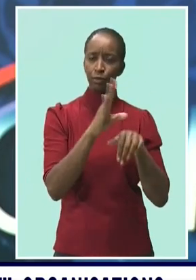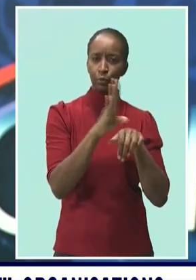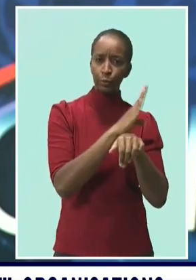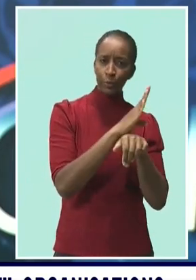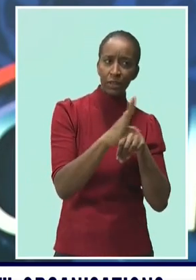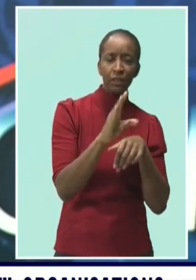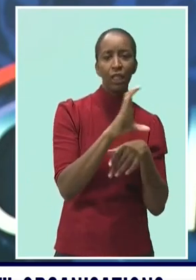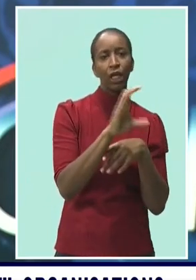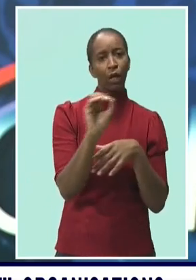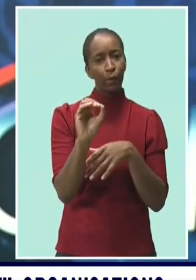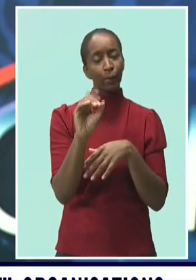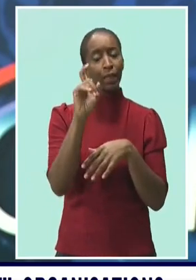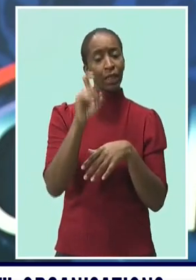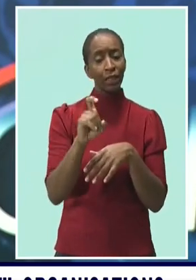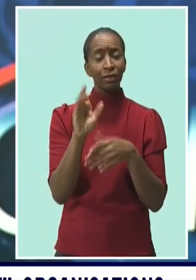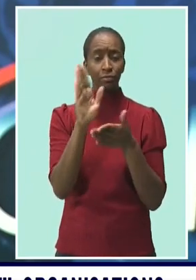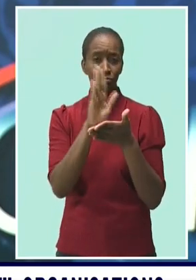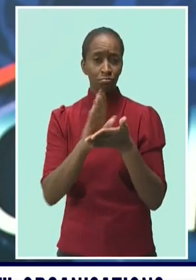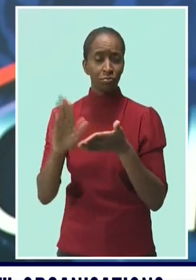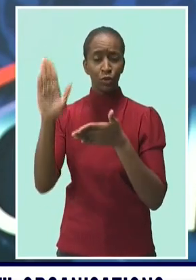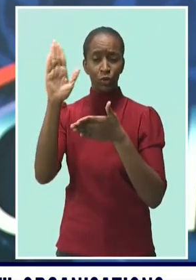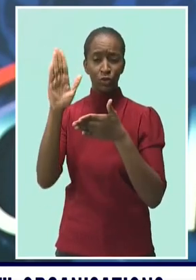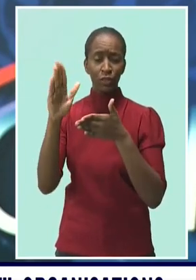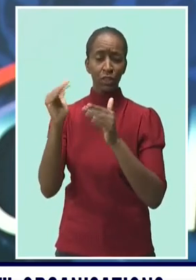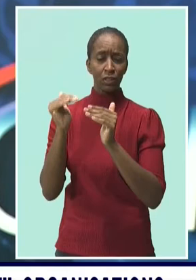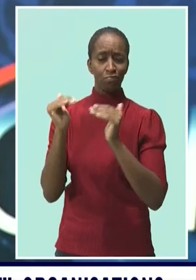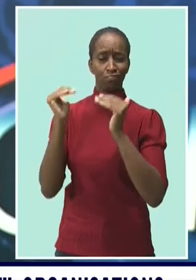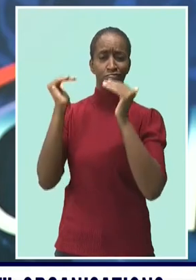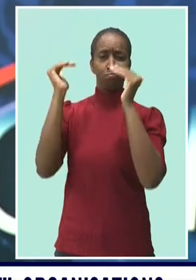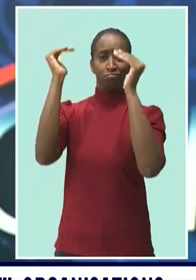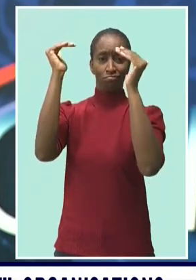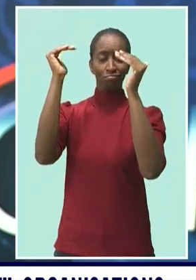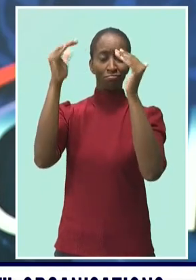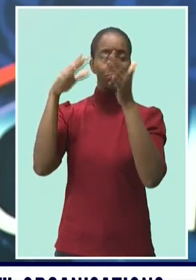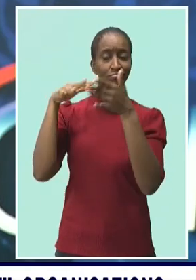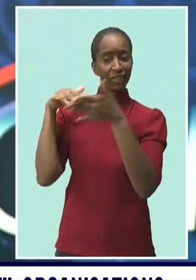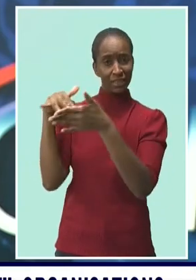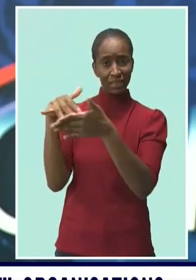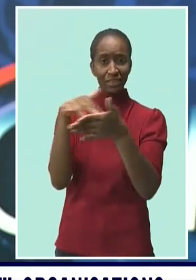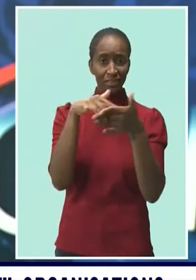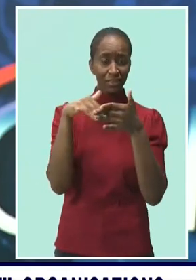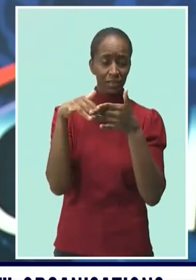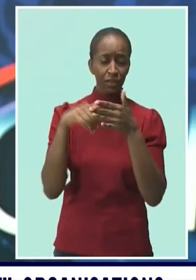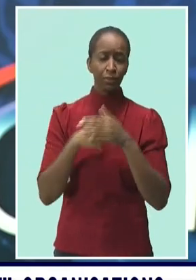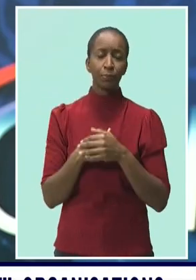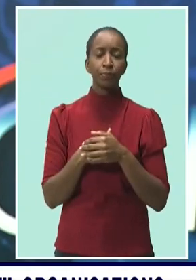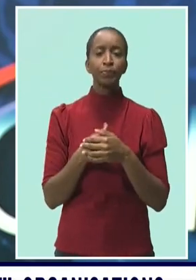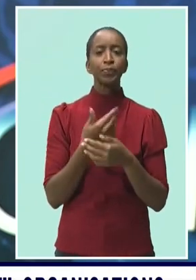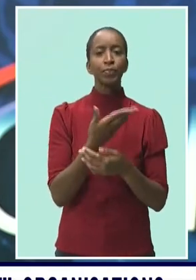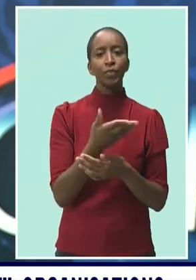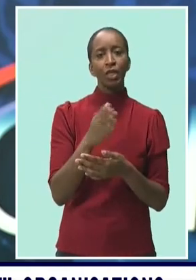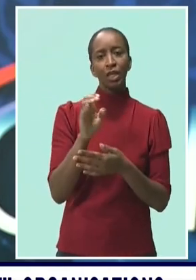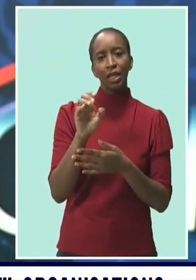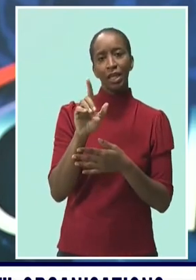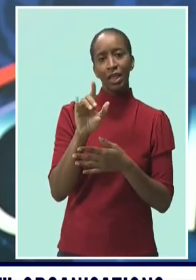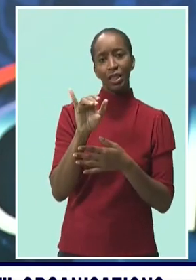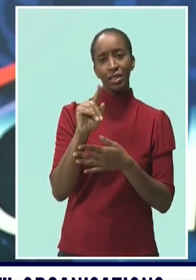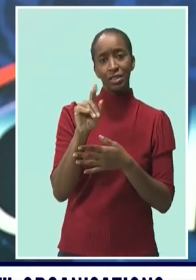level. This advice from Barbados ambassador and permanent representative to the United Nations, Elizabeth Thompson.